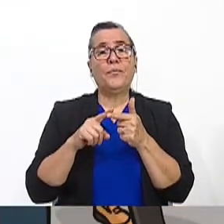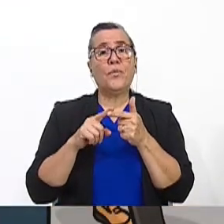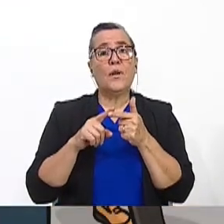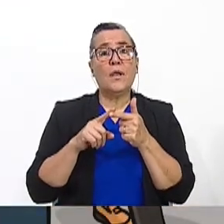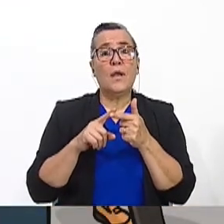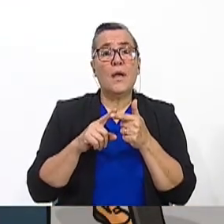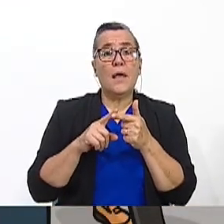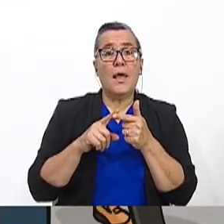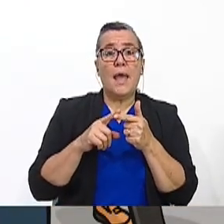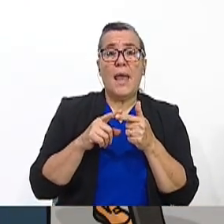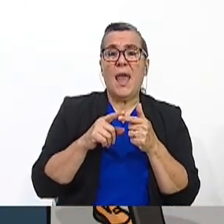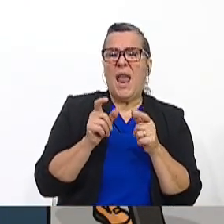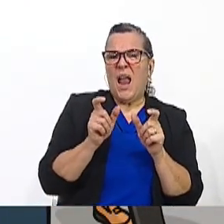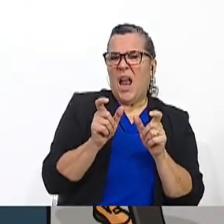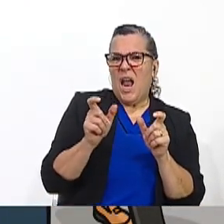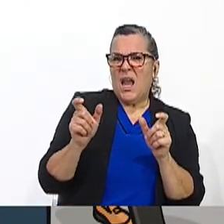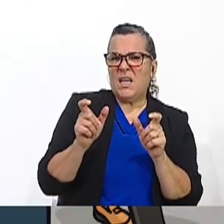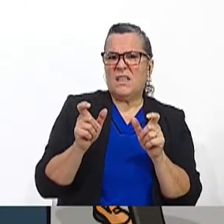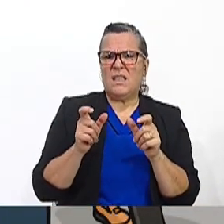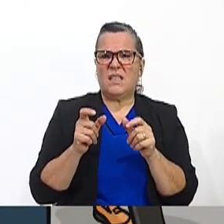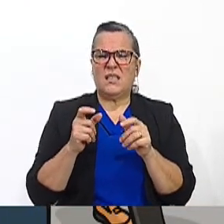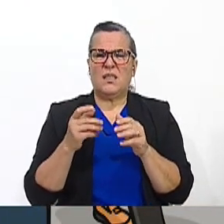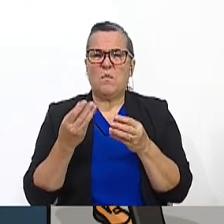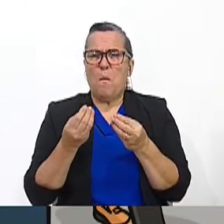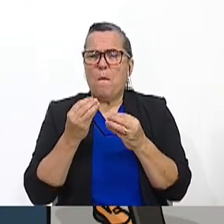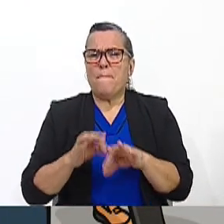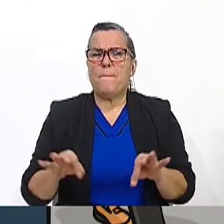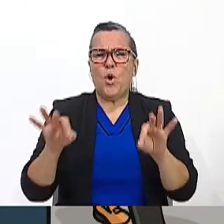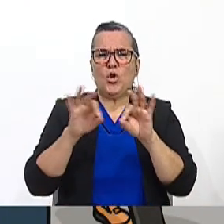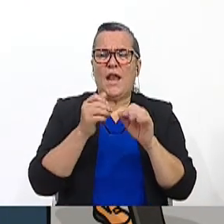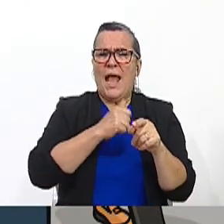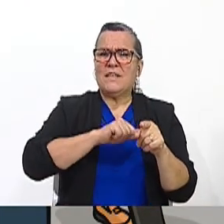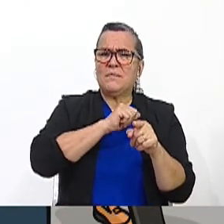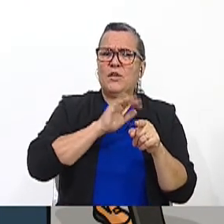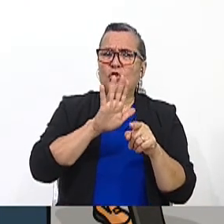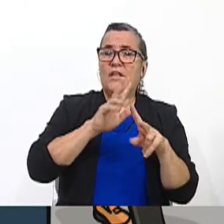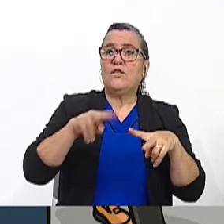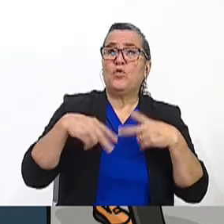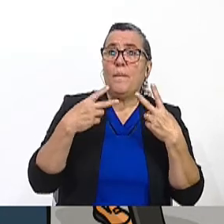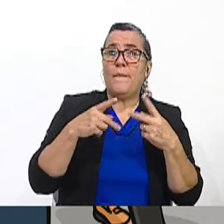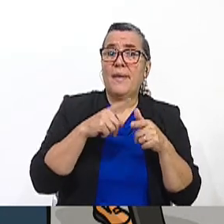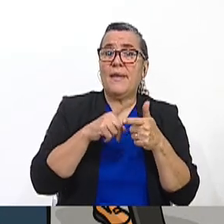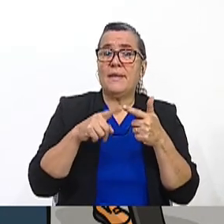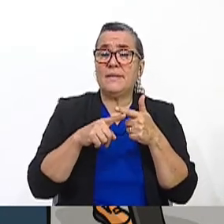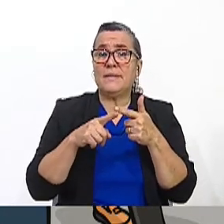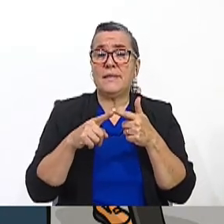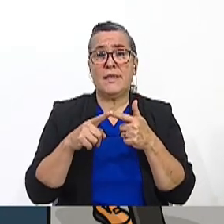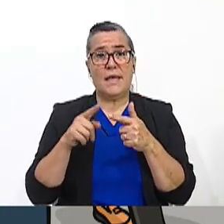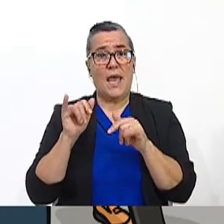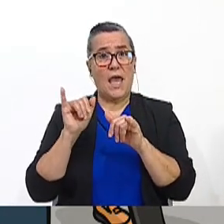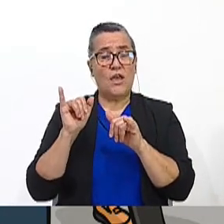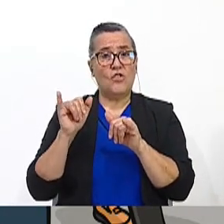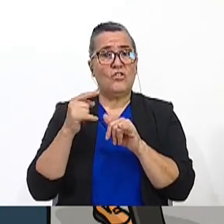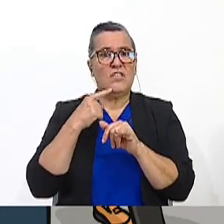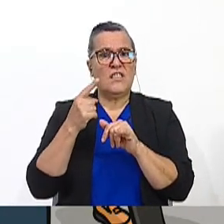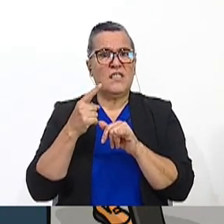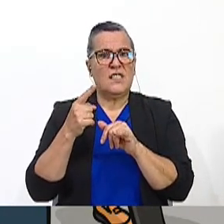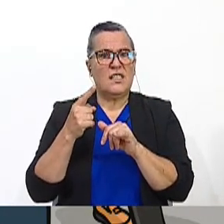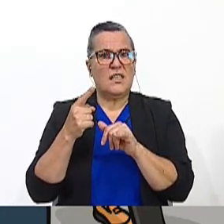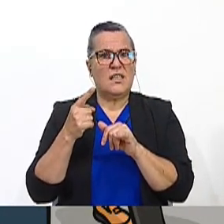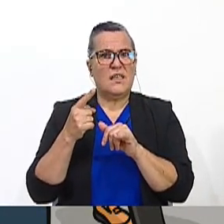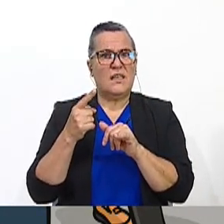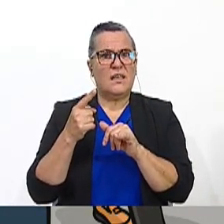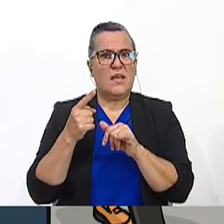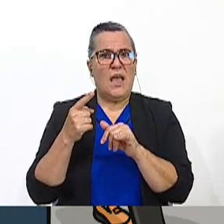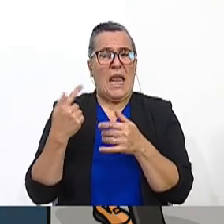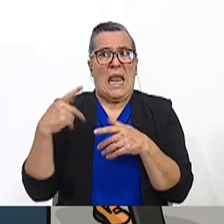consider this gadget as the star of their most important aspects of their lives. And without it, they think they will face an awful crisis.